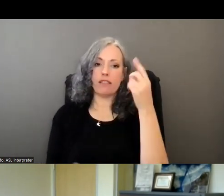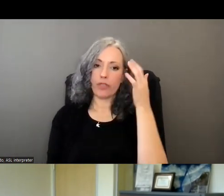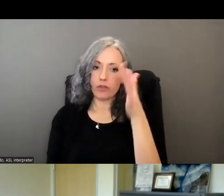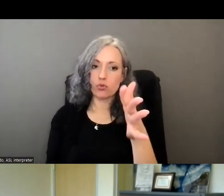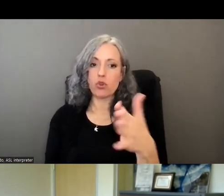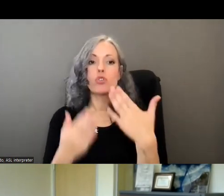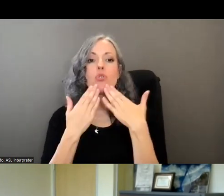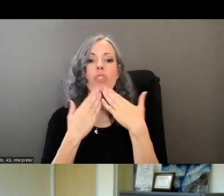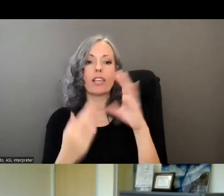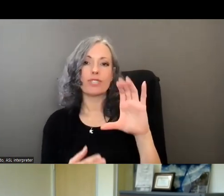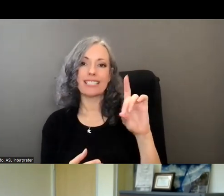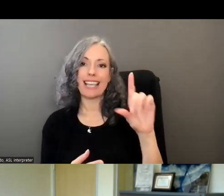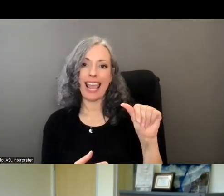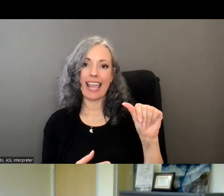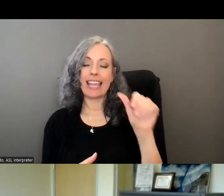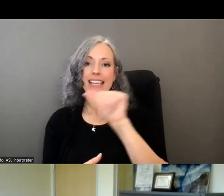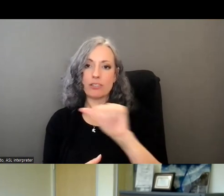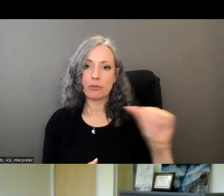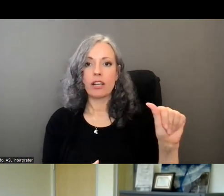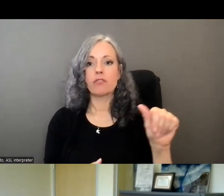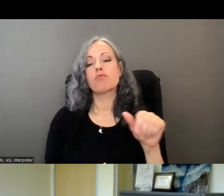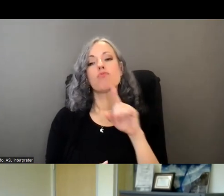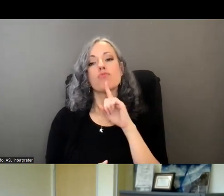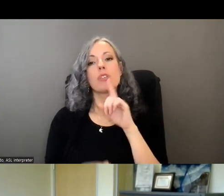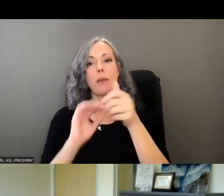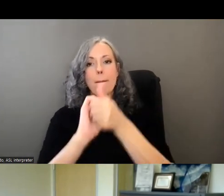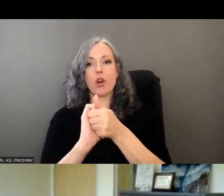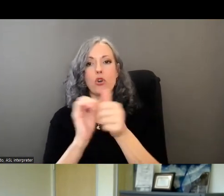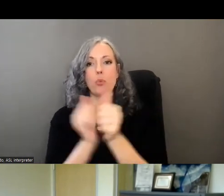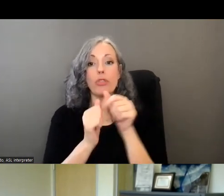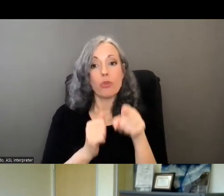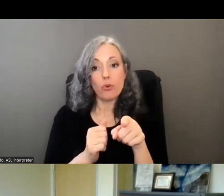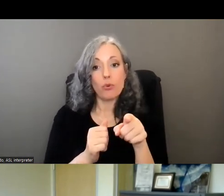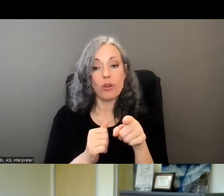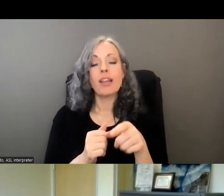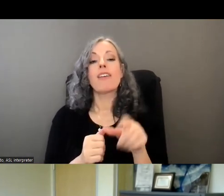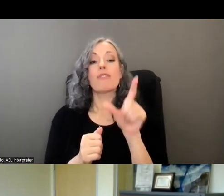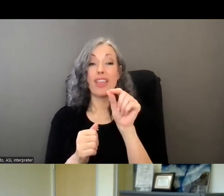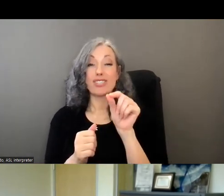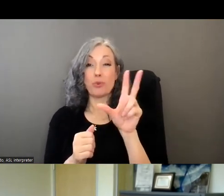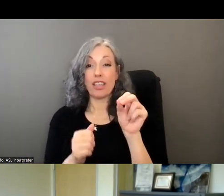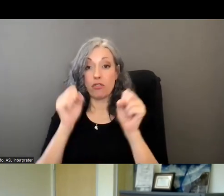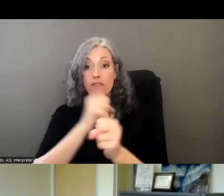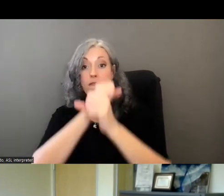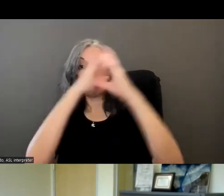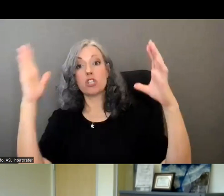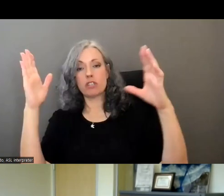cda the triple a network with forward to partnering with you as we make the 2030 vision a reality